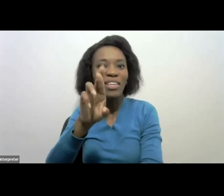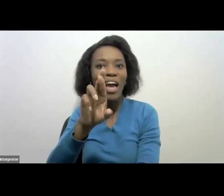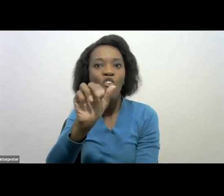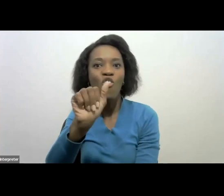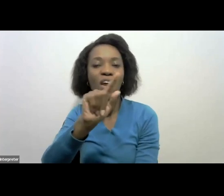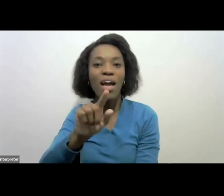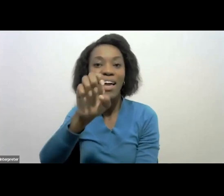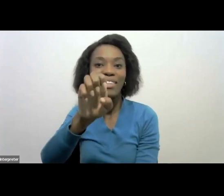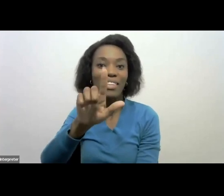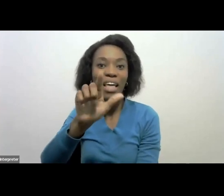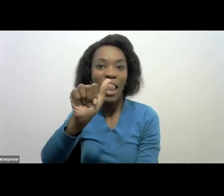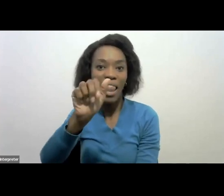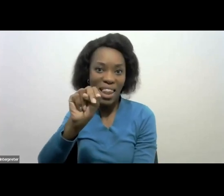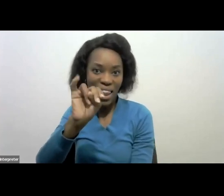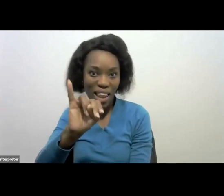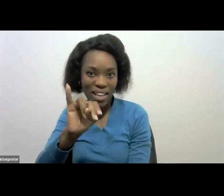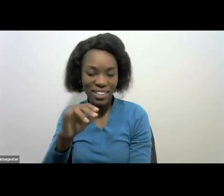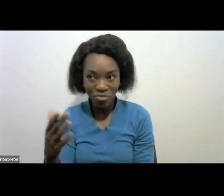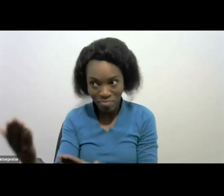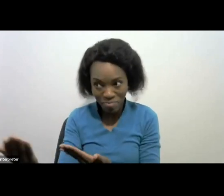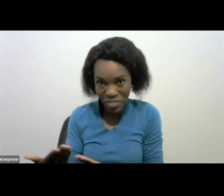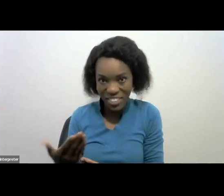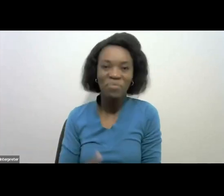Over to you, Mr. Dr. Razalani.